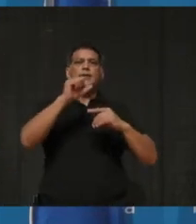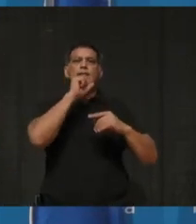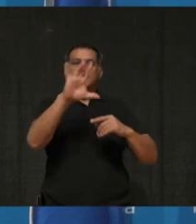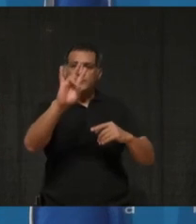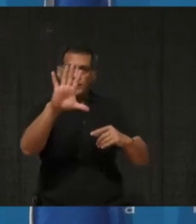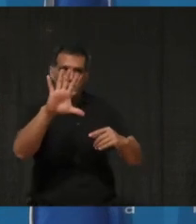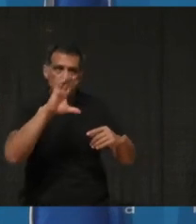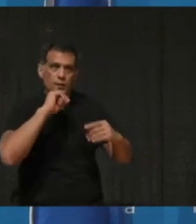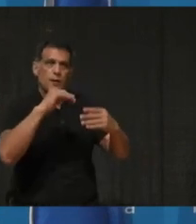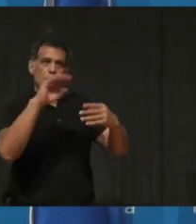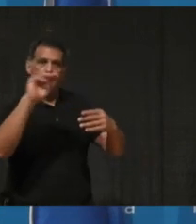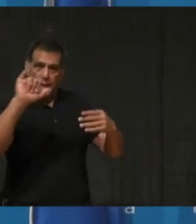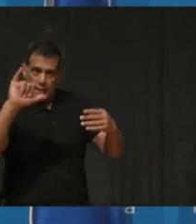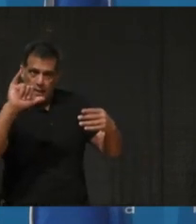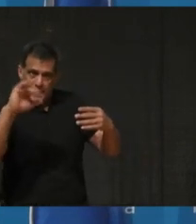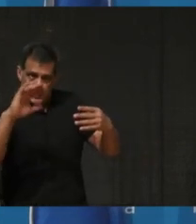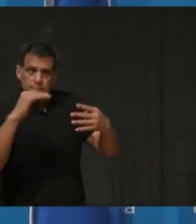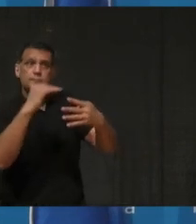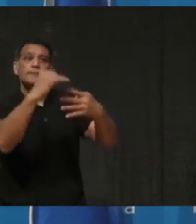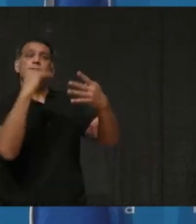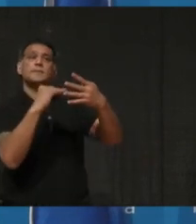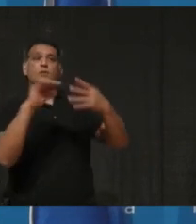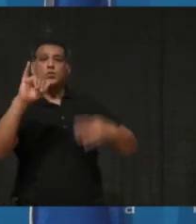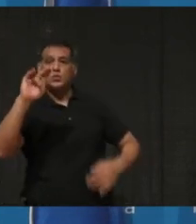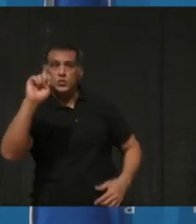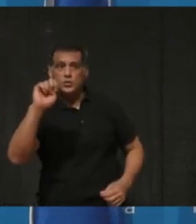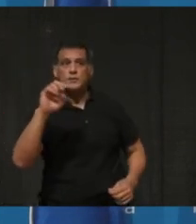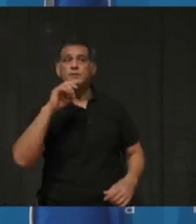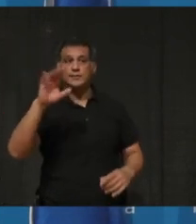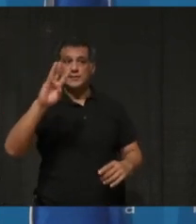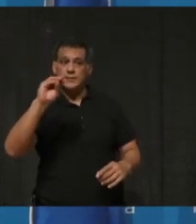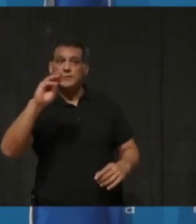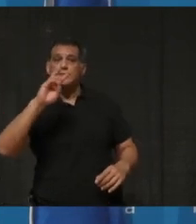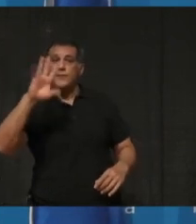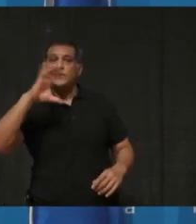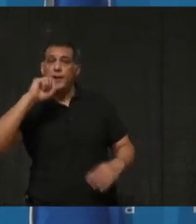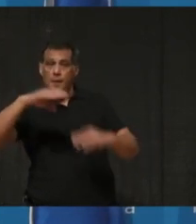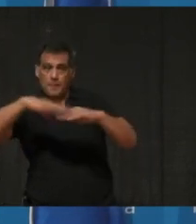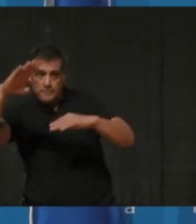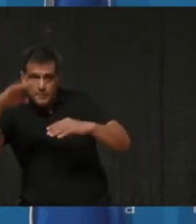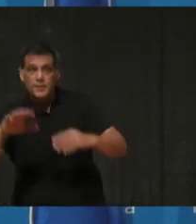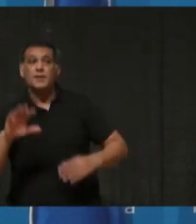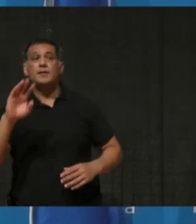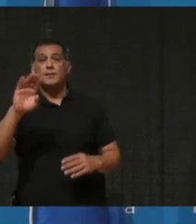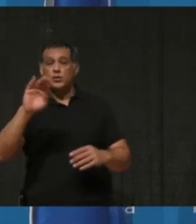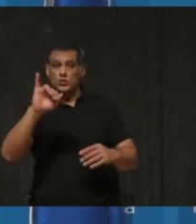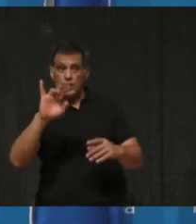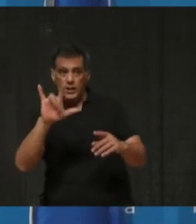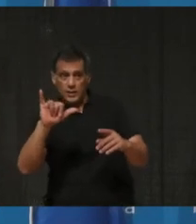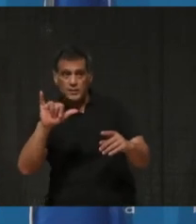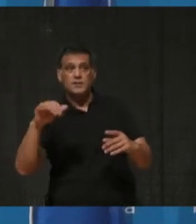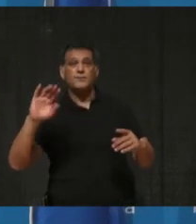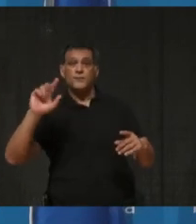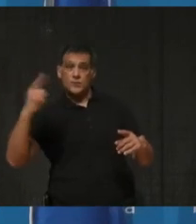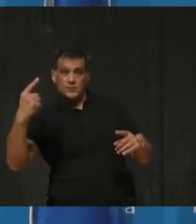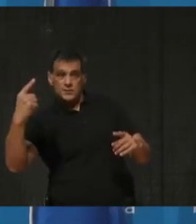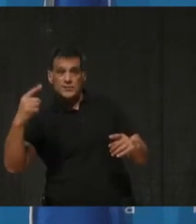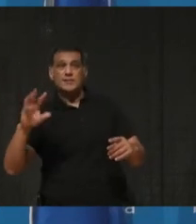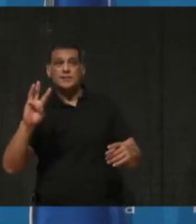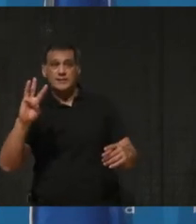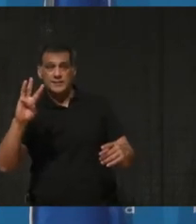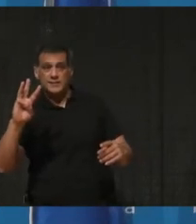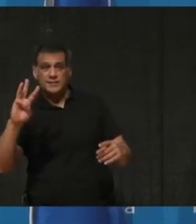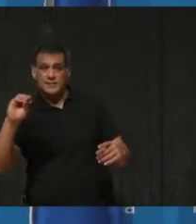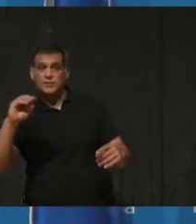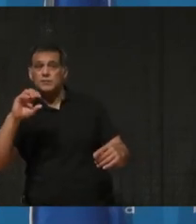May 1st people 70 and over, June 1st for 65 and over, and July 1st for people 60 and older. The